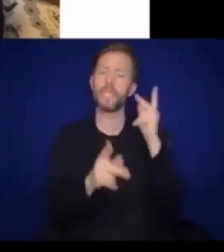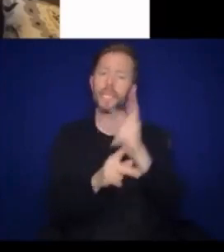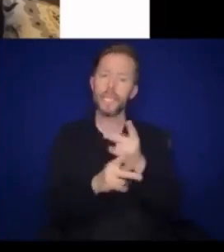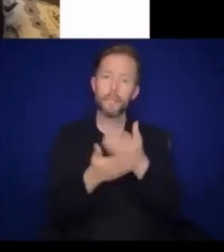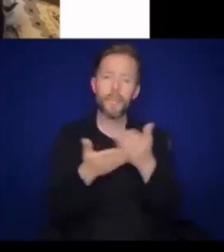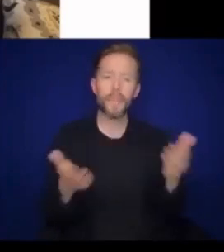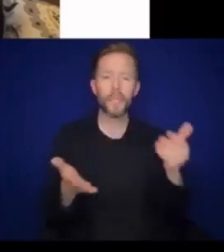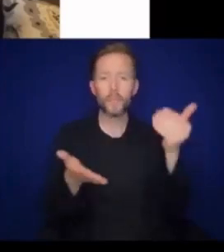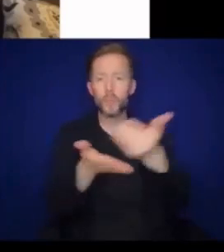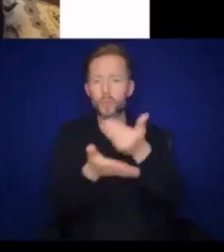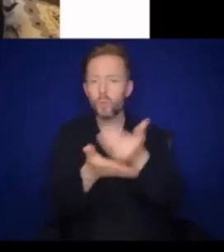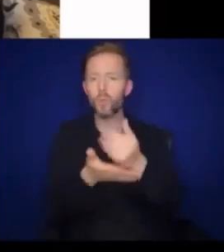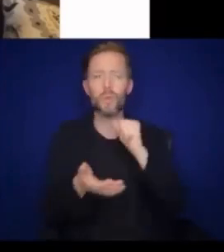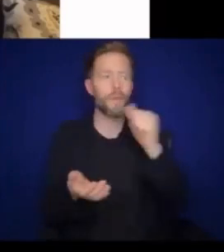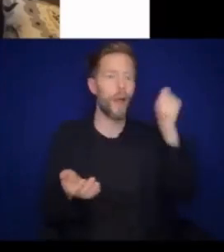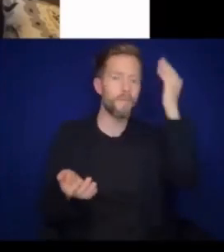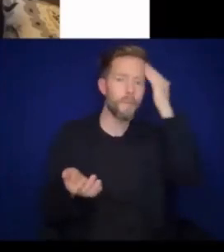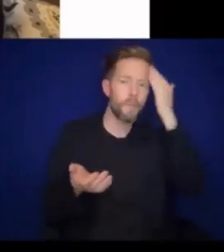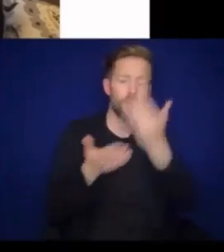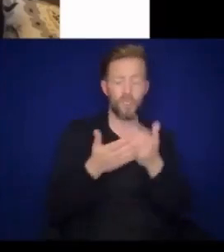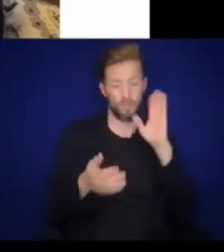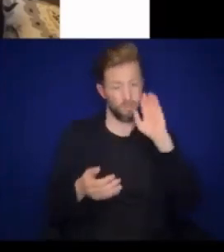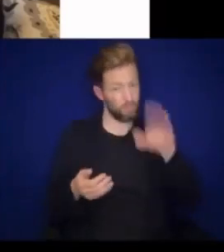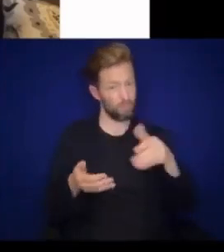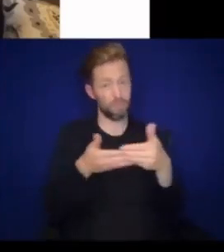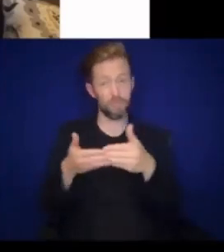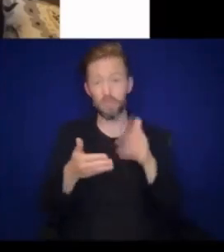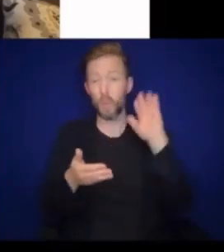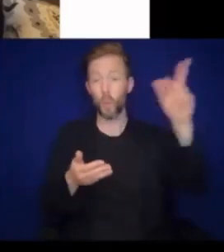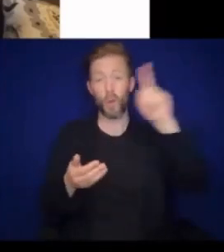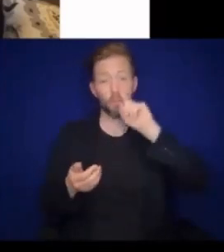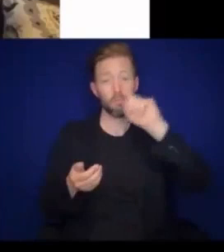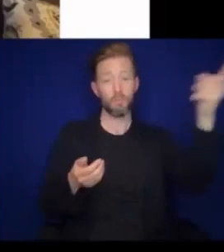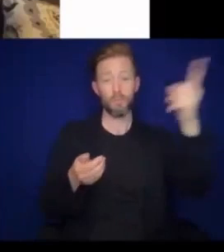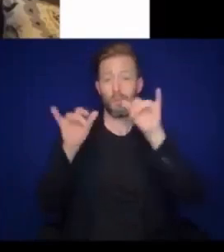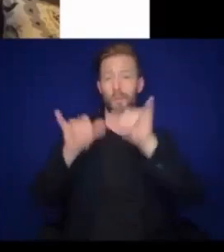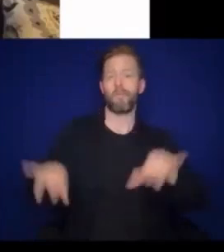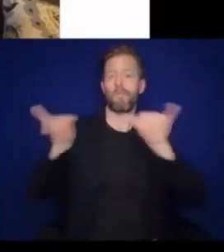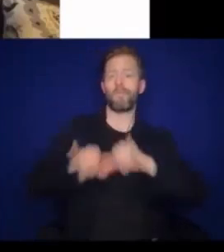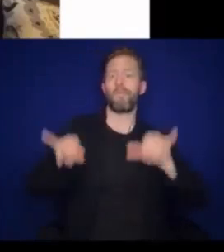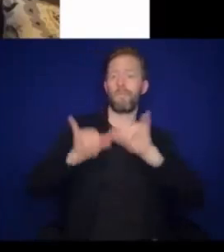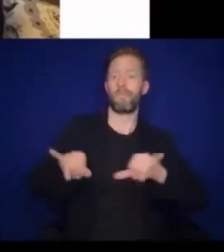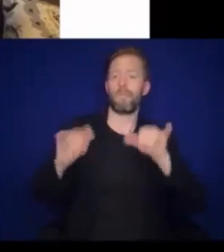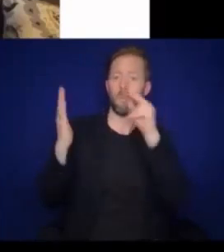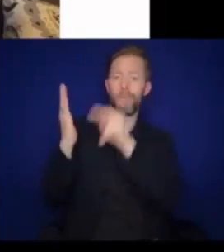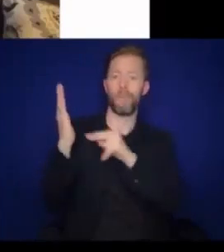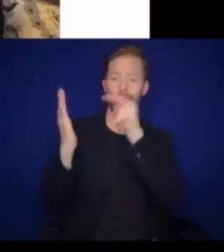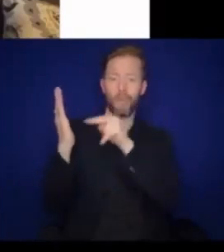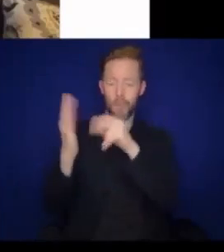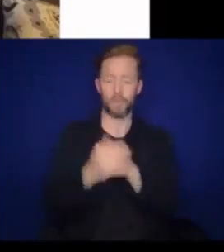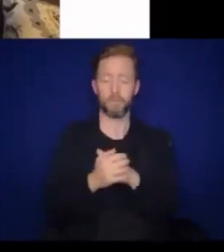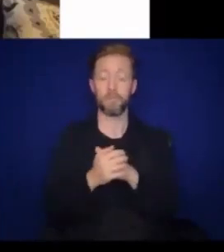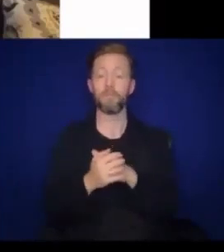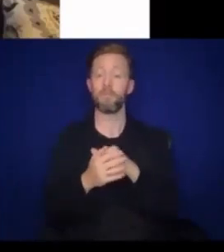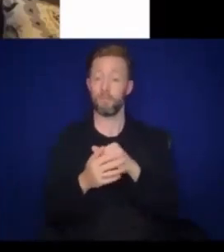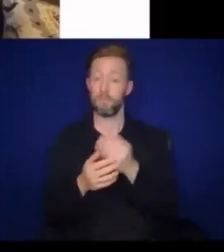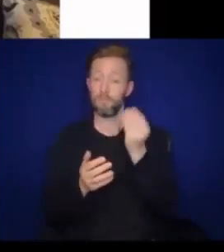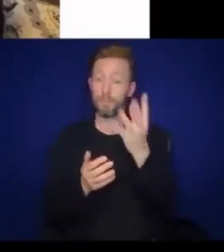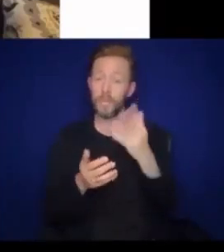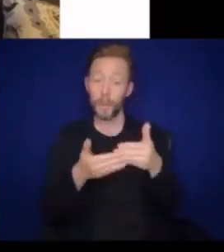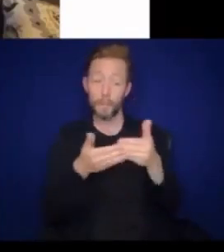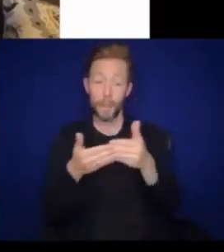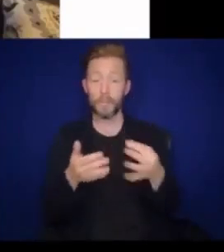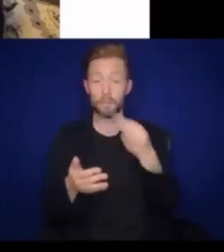things novel and unfamiliar. Babies do get bored of looking at the same thing. Babies can actually see best out of their